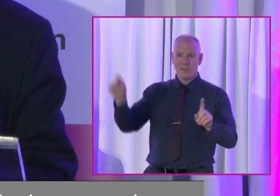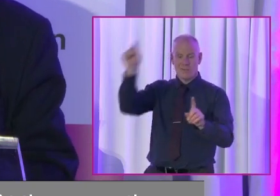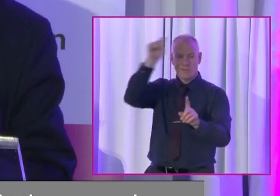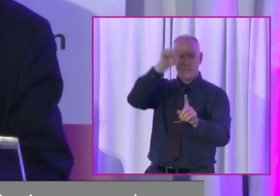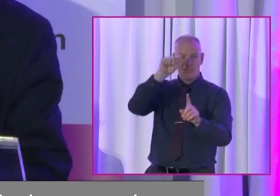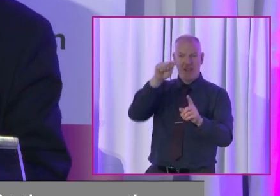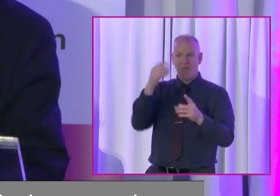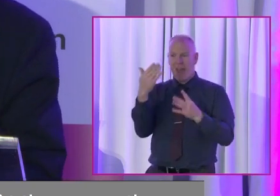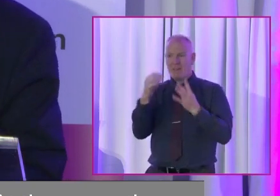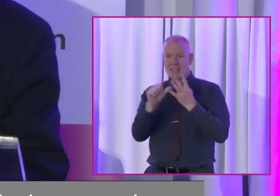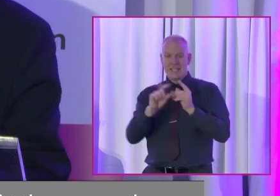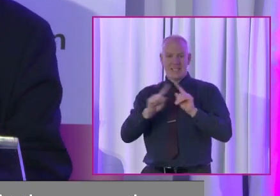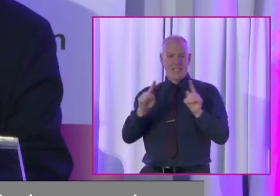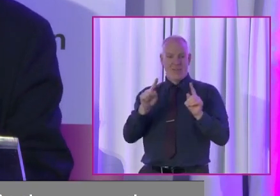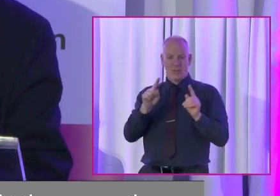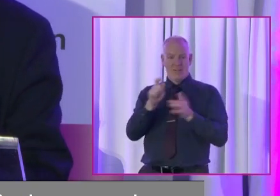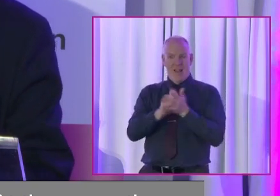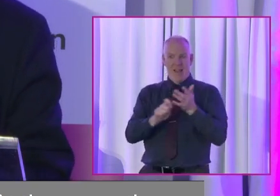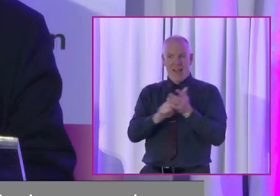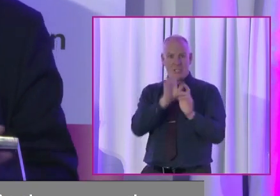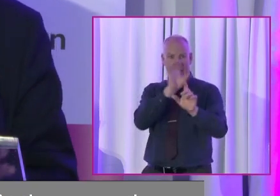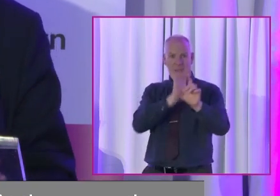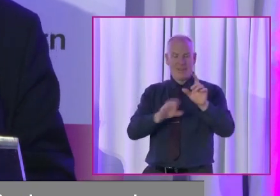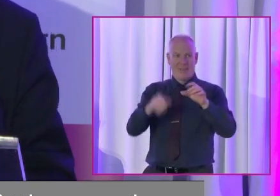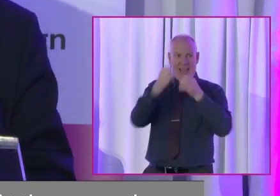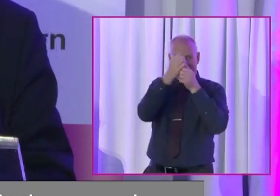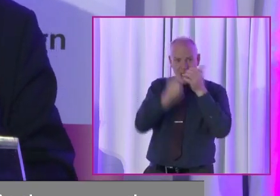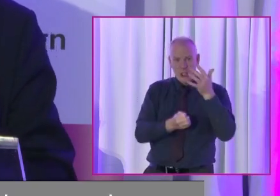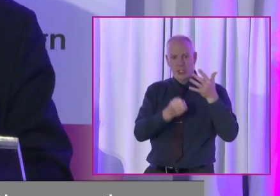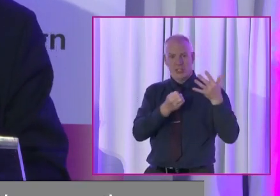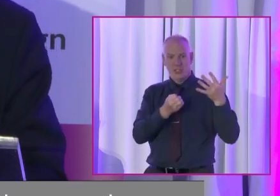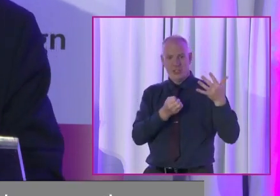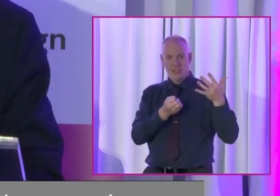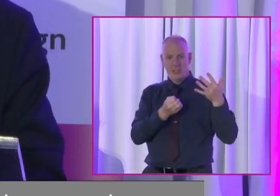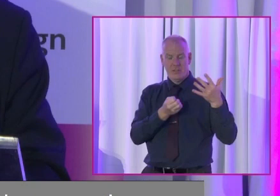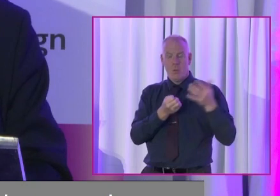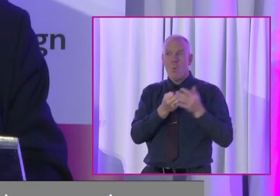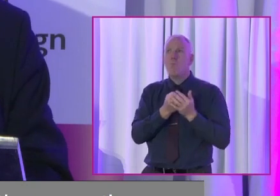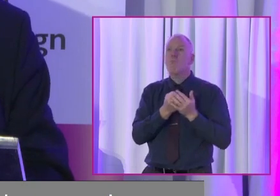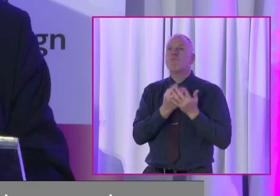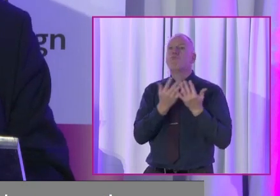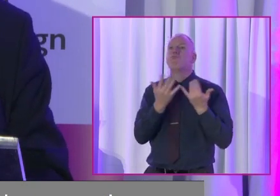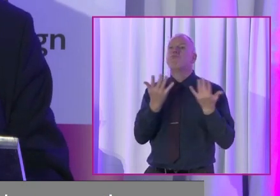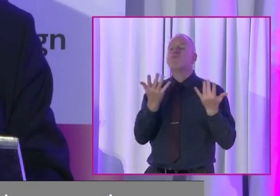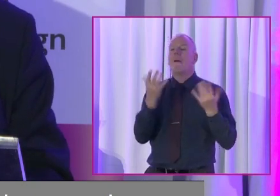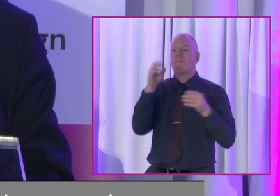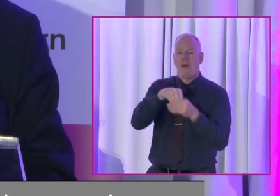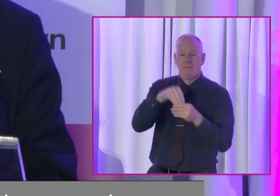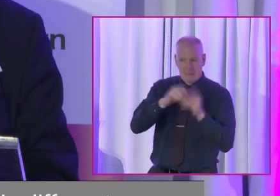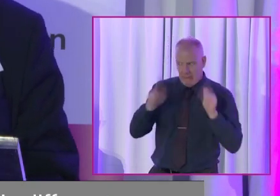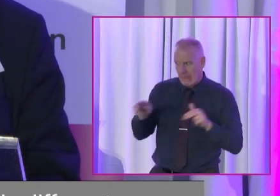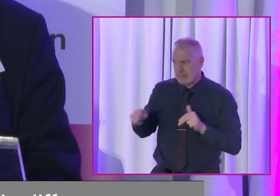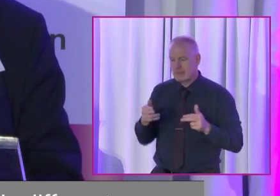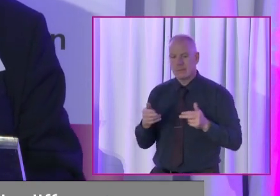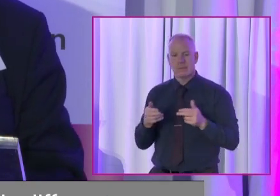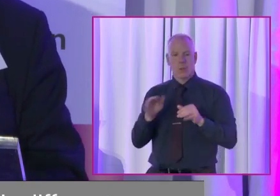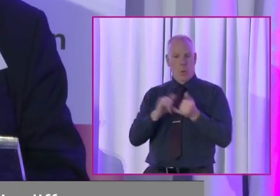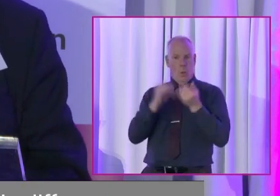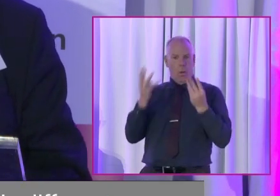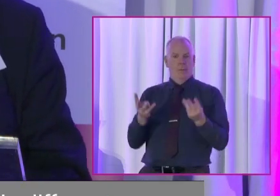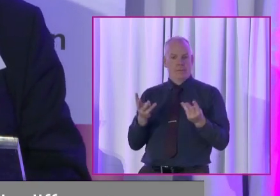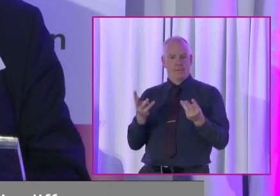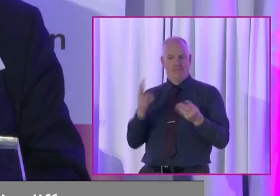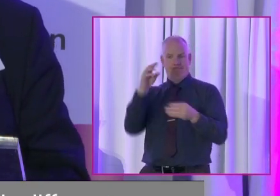or six different electoral areas within each of them. There's loads of scope, loads of scope for people